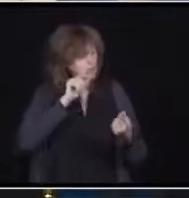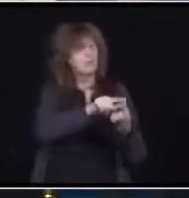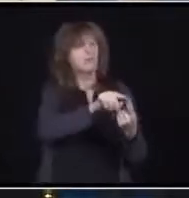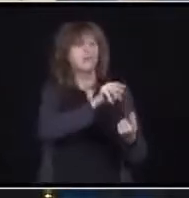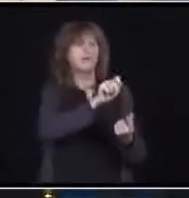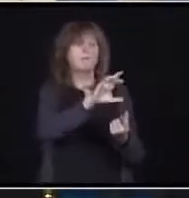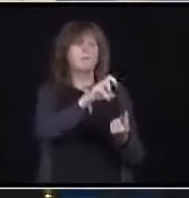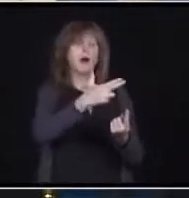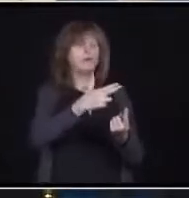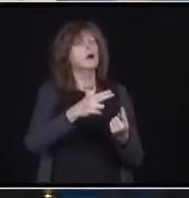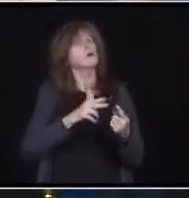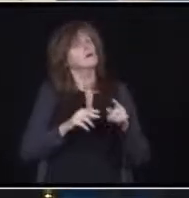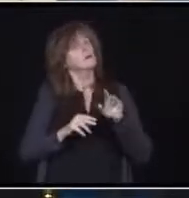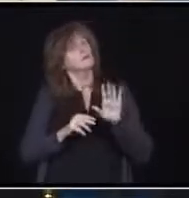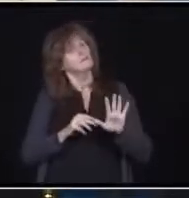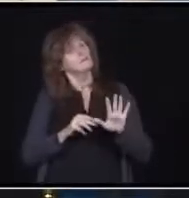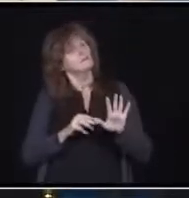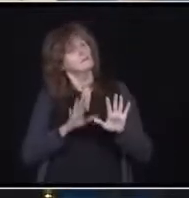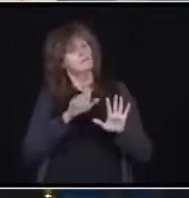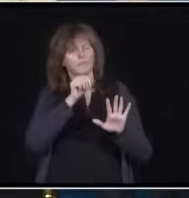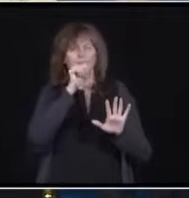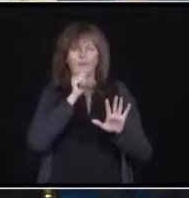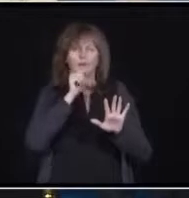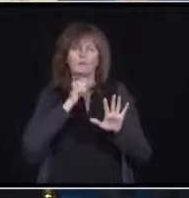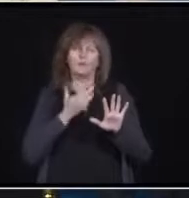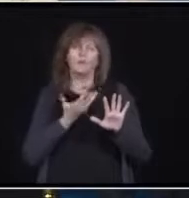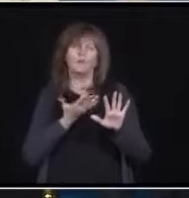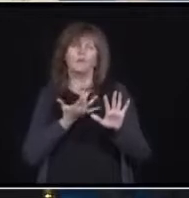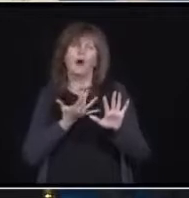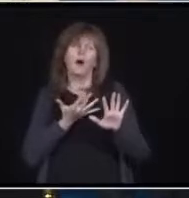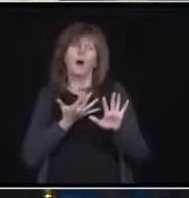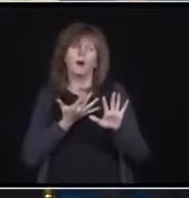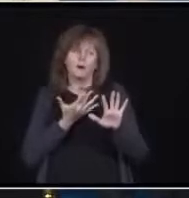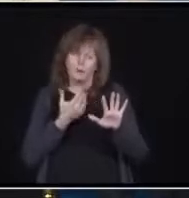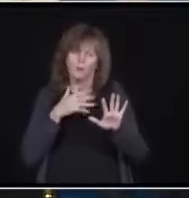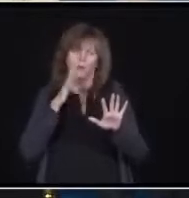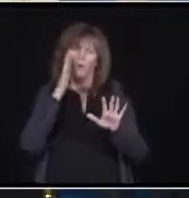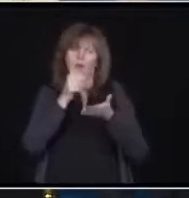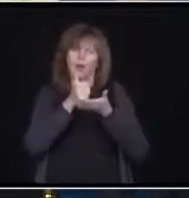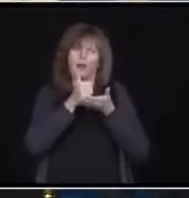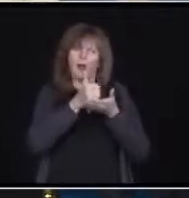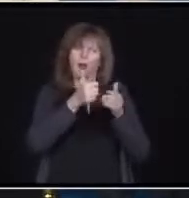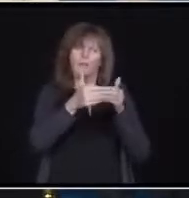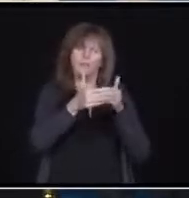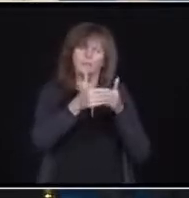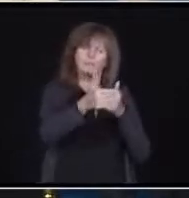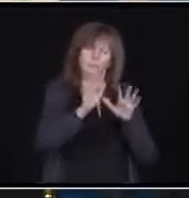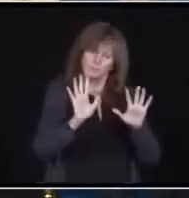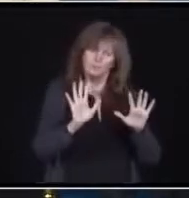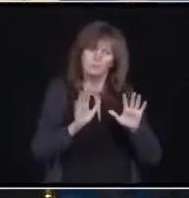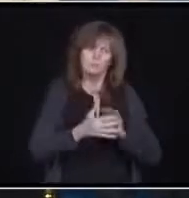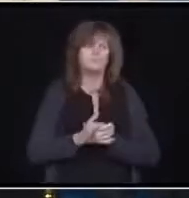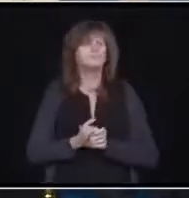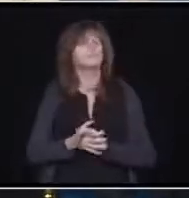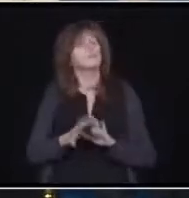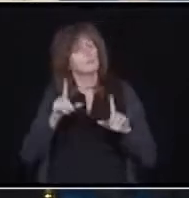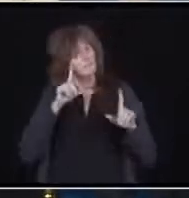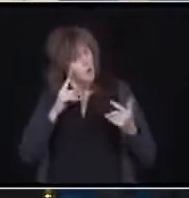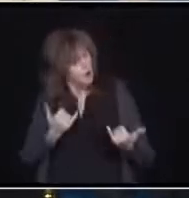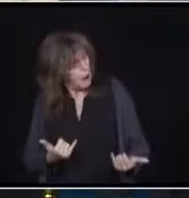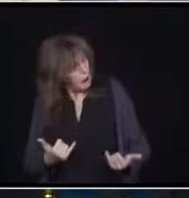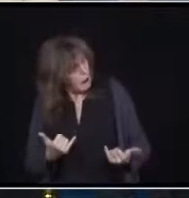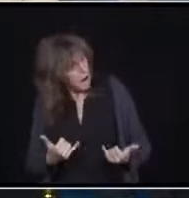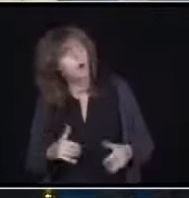stay tuned. We're going to help you moving forward. But in the meantime, you're going to have a fair